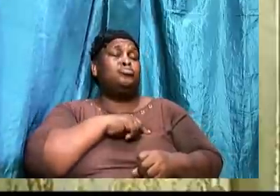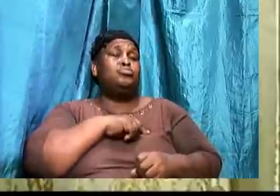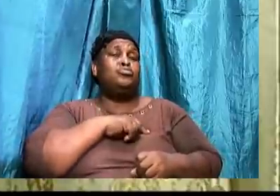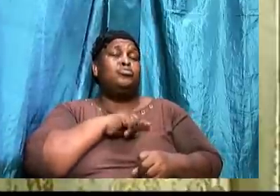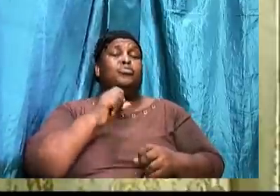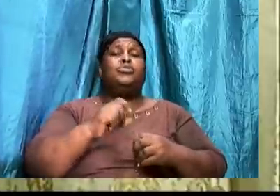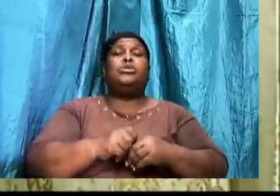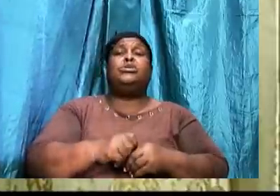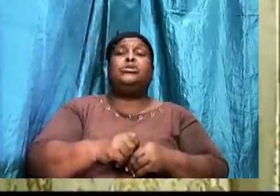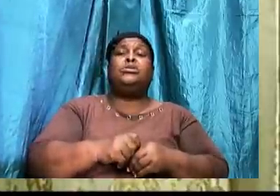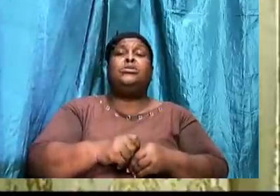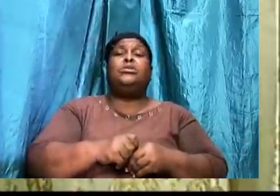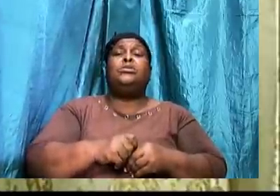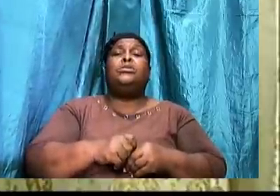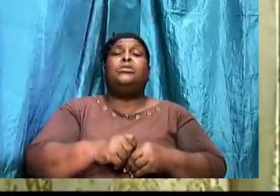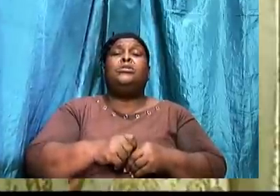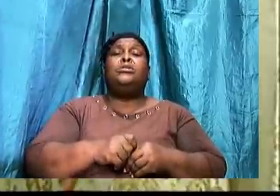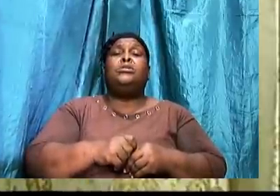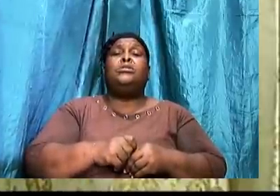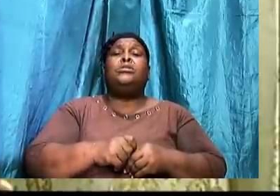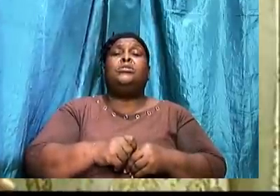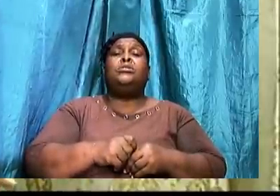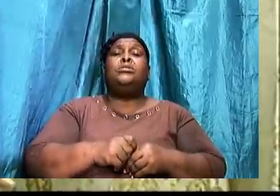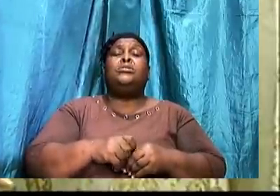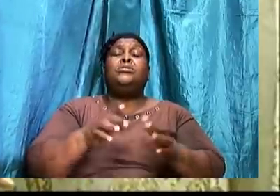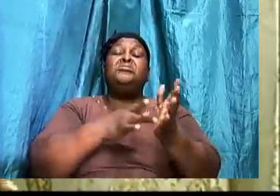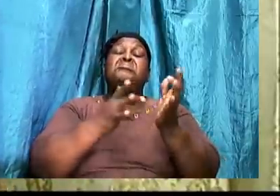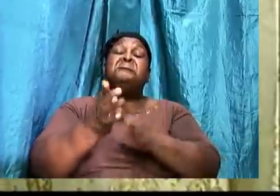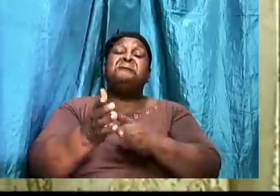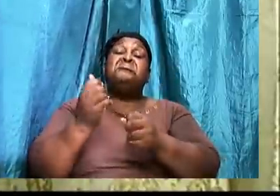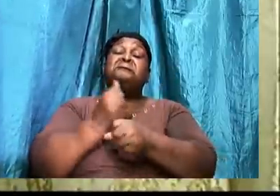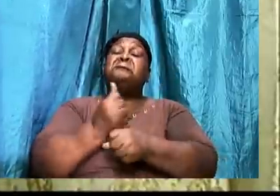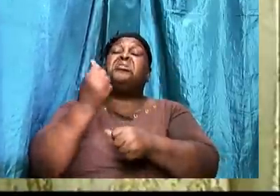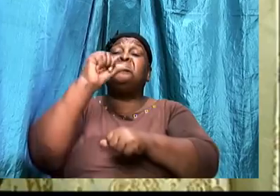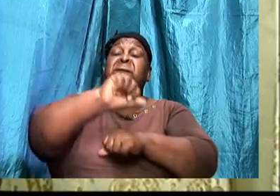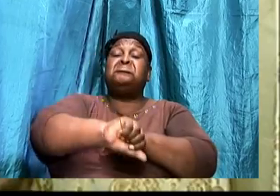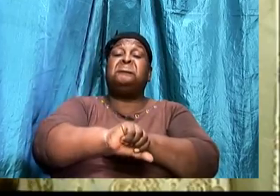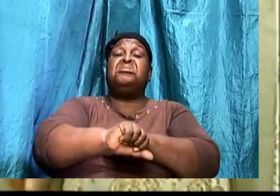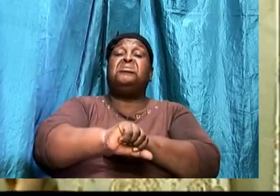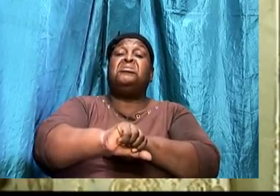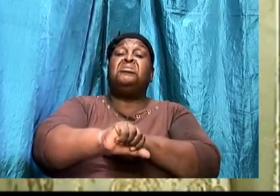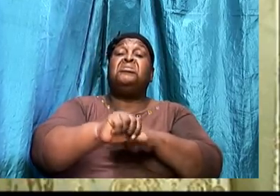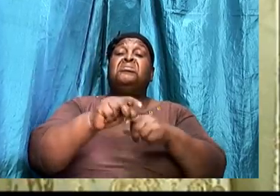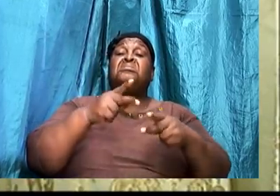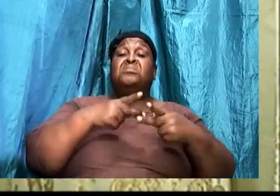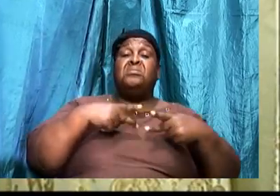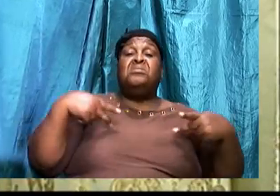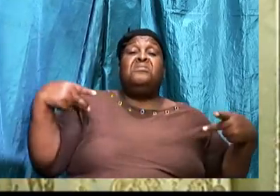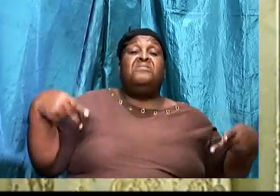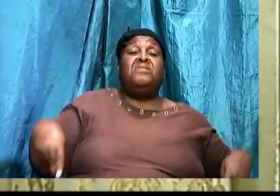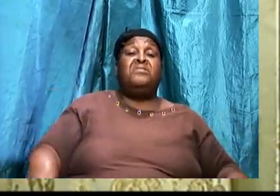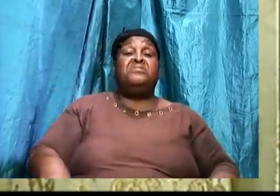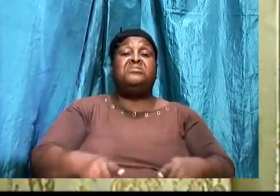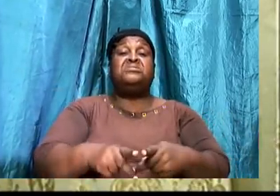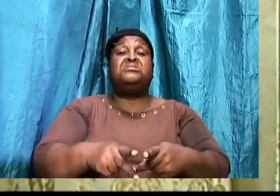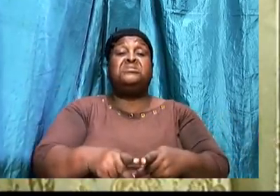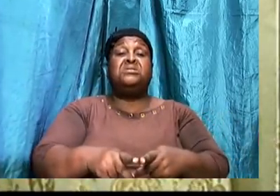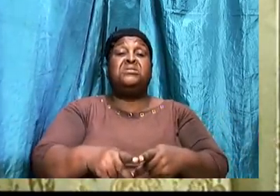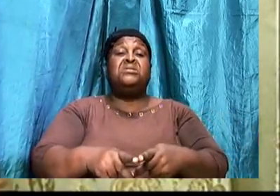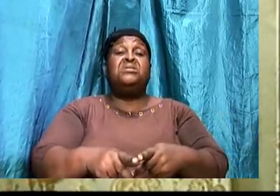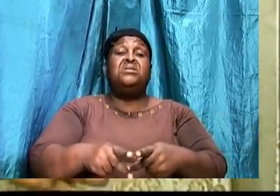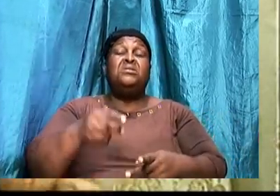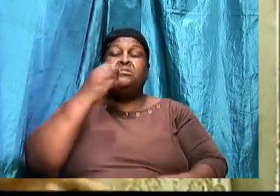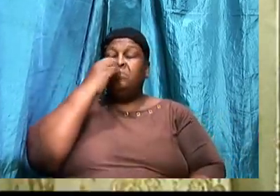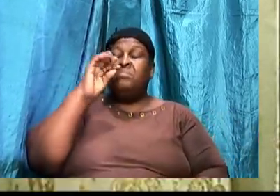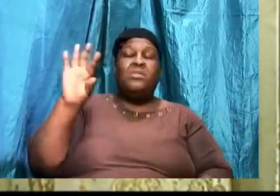He condemned. The Pharisees. Neglecting. The other things. But he commend them. And said.